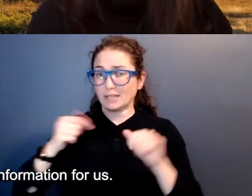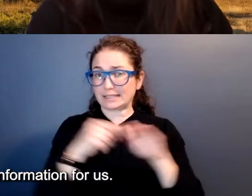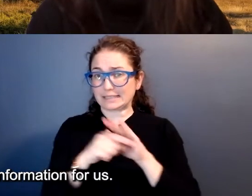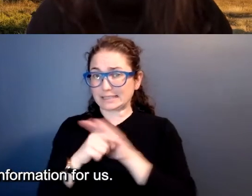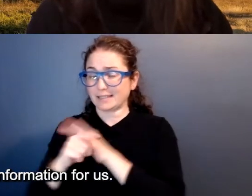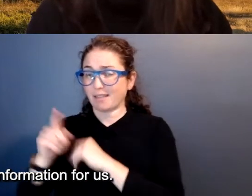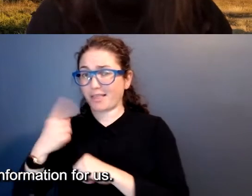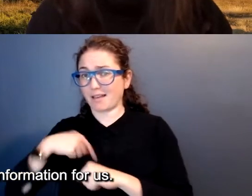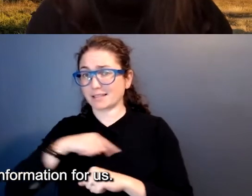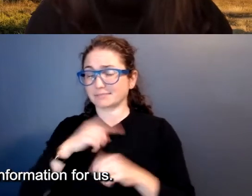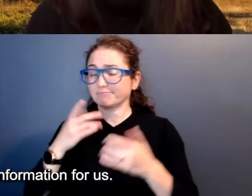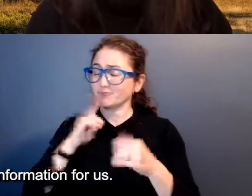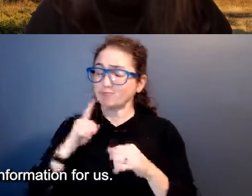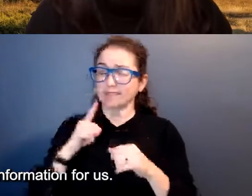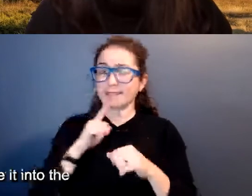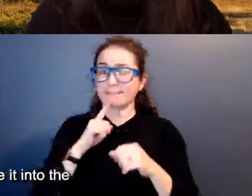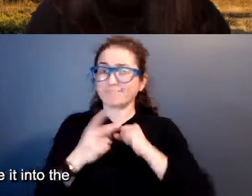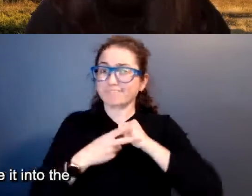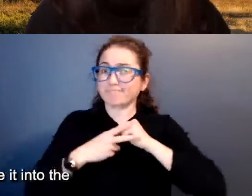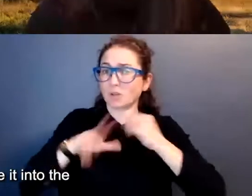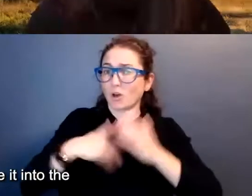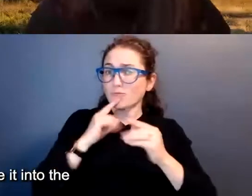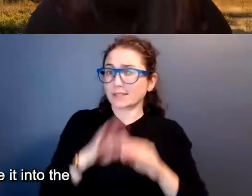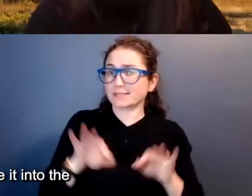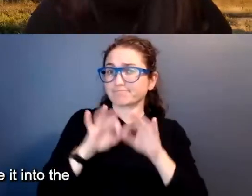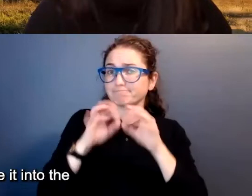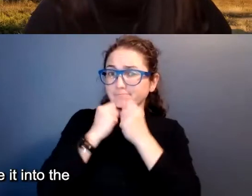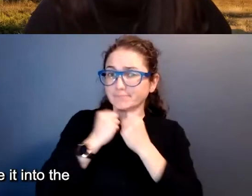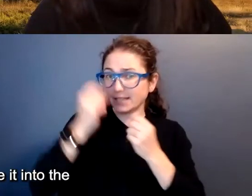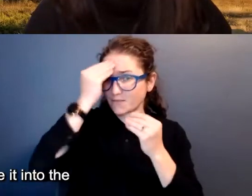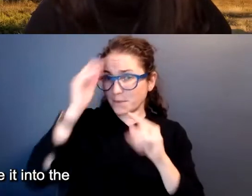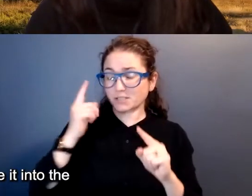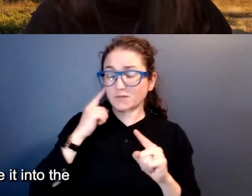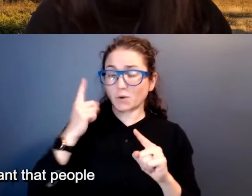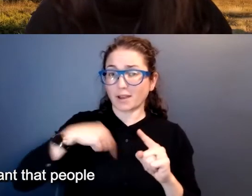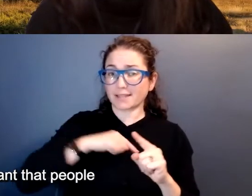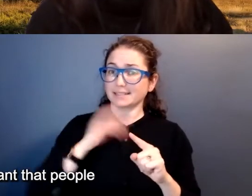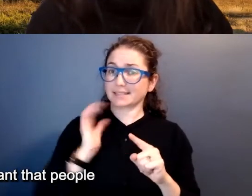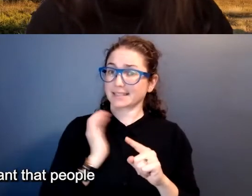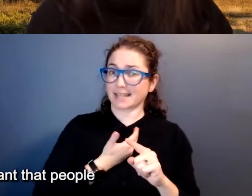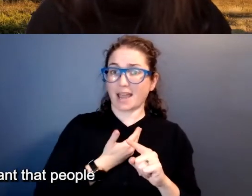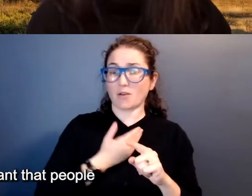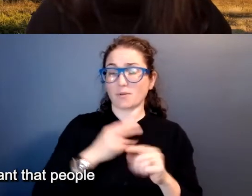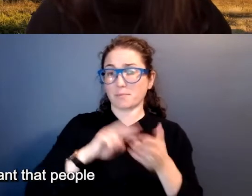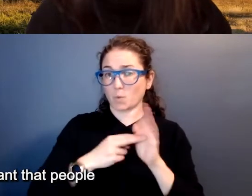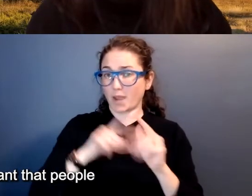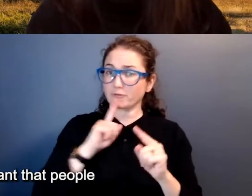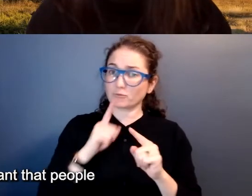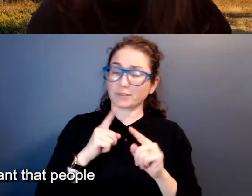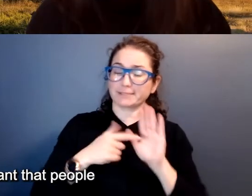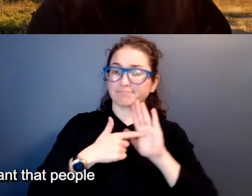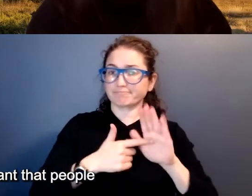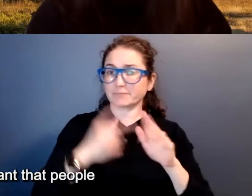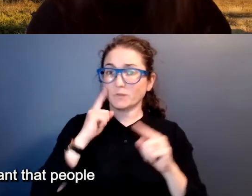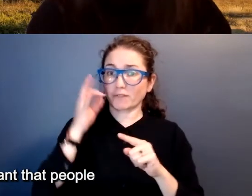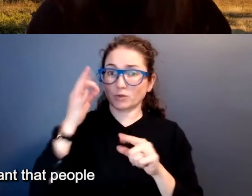saved all of this valuable information for us. And it's up to us to define it into the future. And